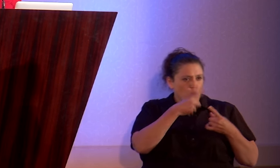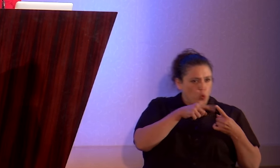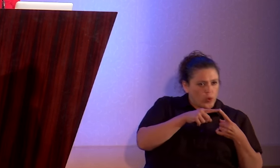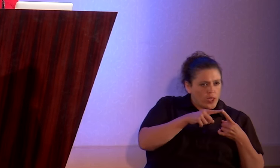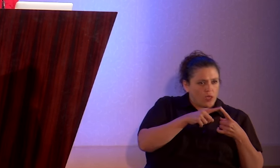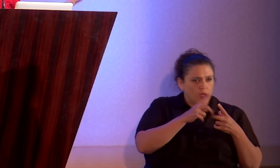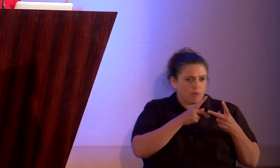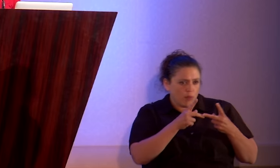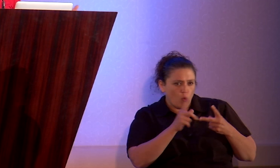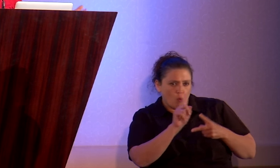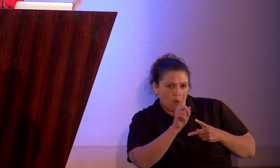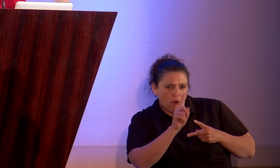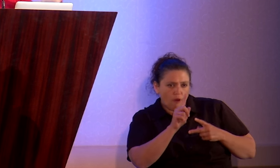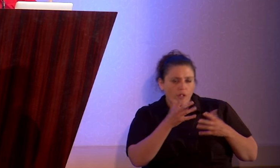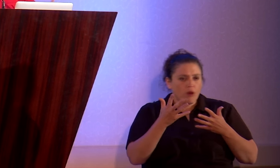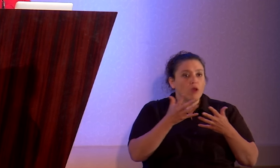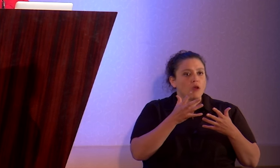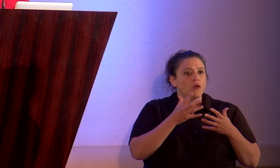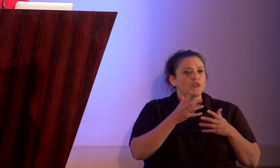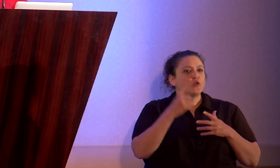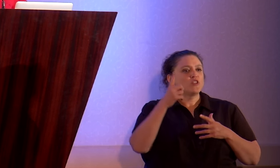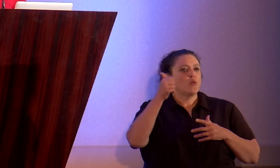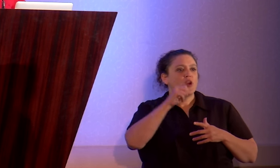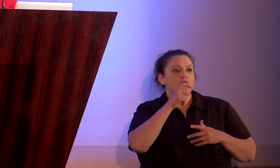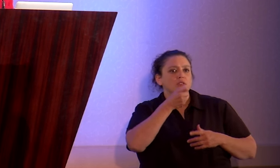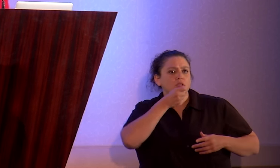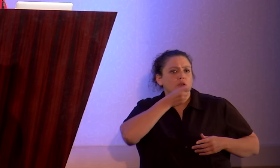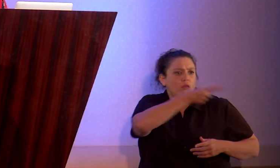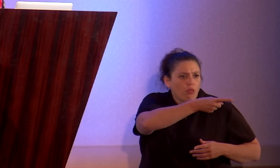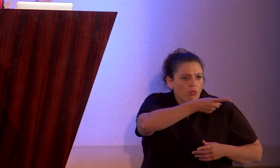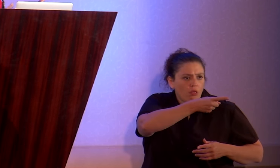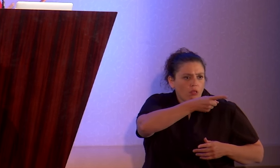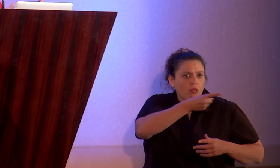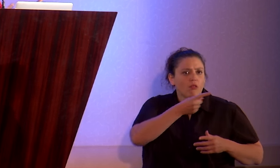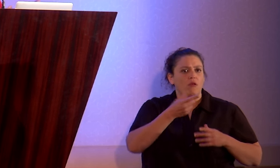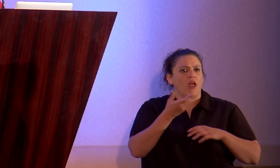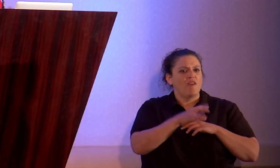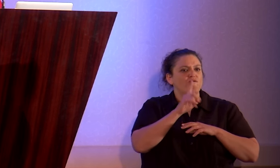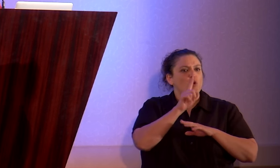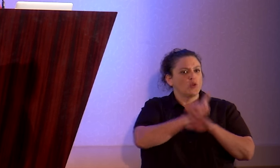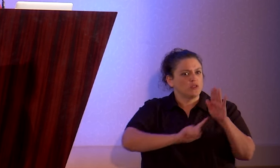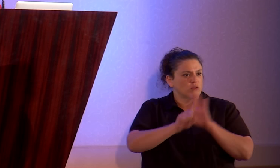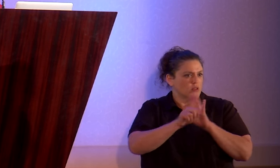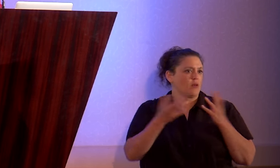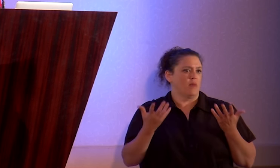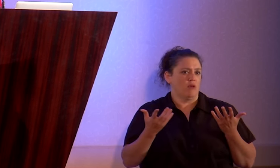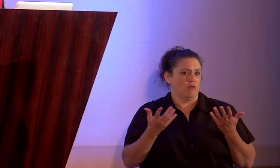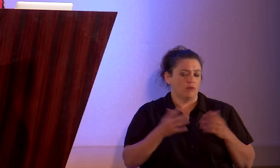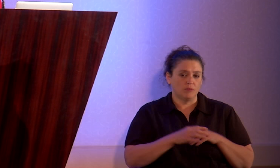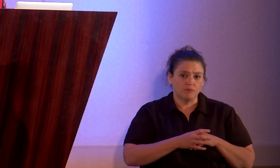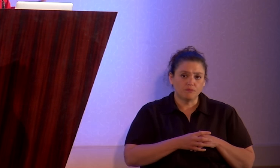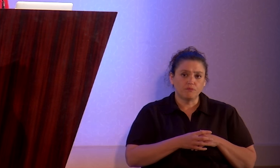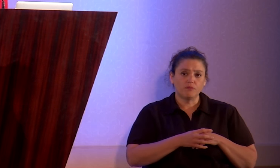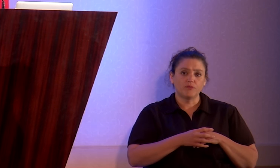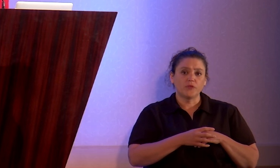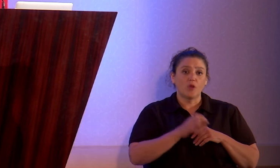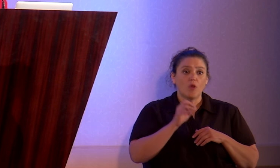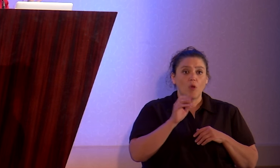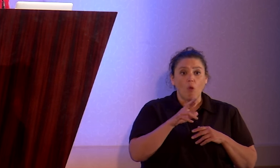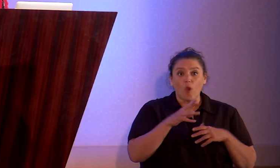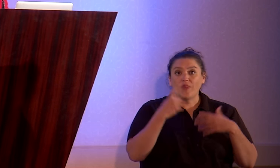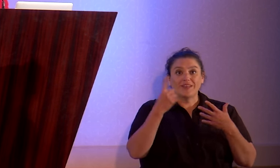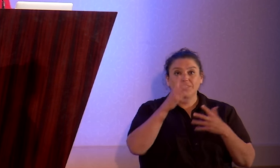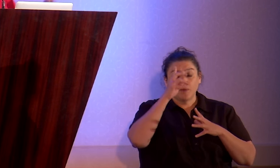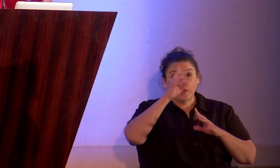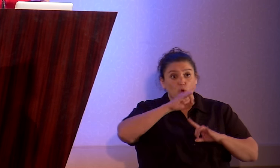less likely it is that someone else will out you, that someone will force the issue and not let you dodge it, or that a crisis will